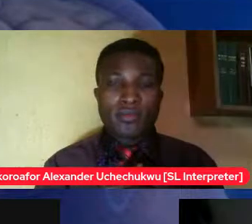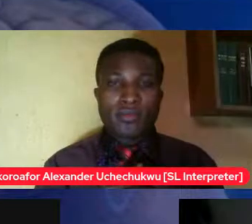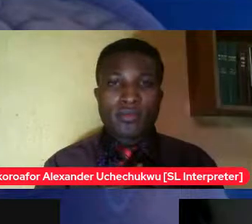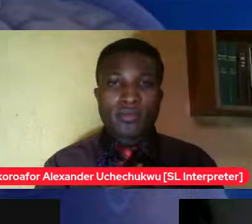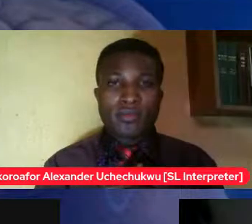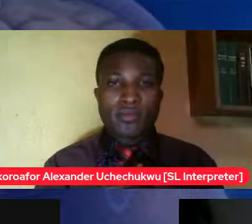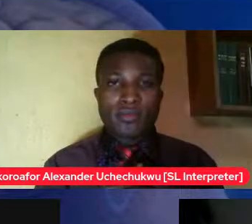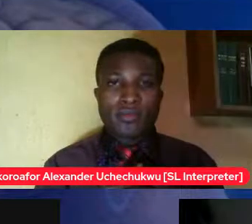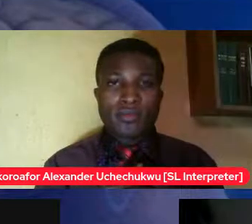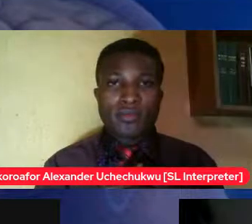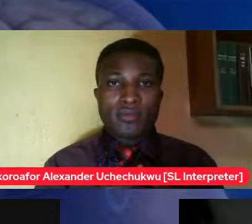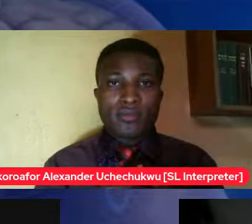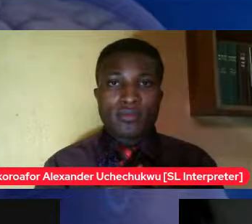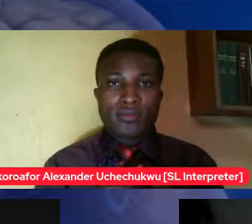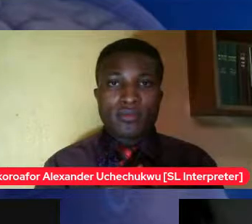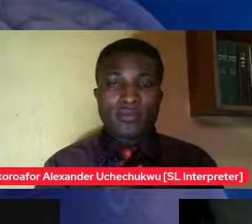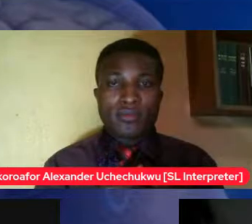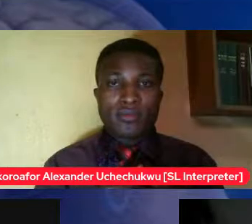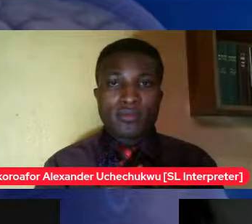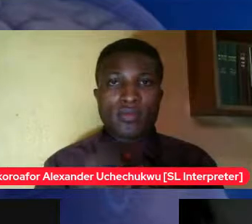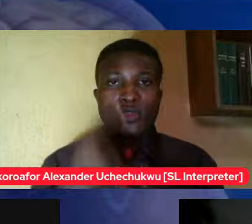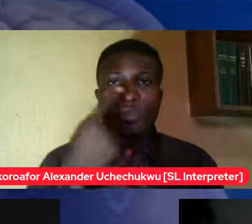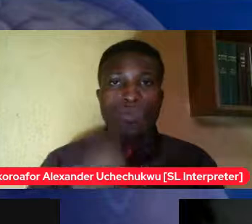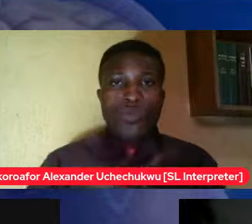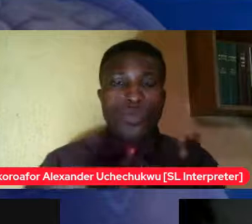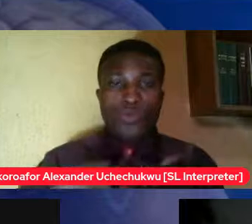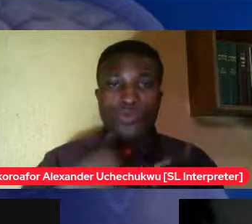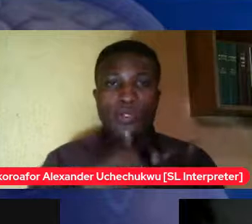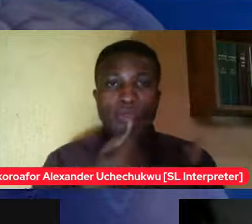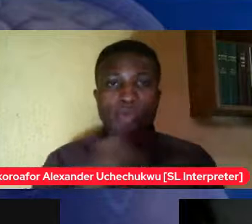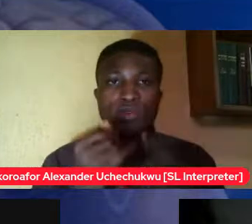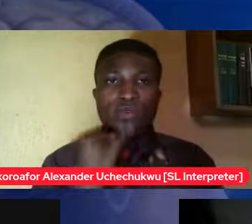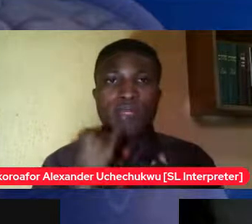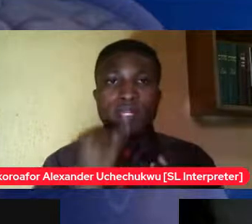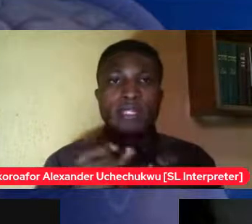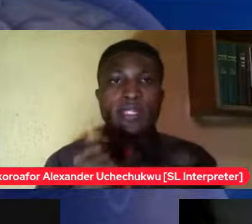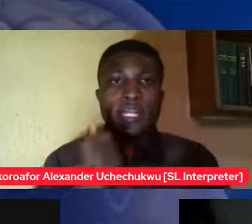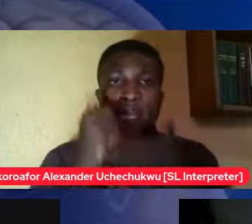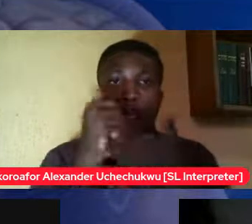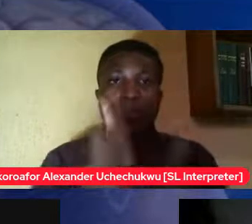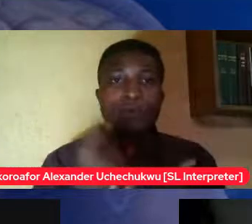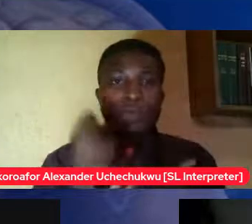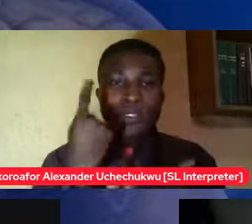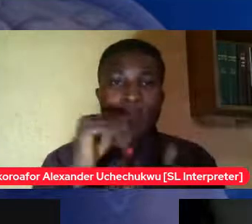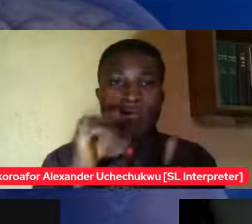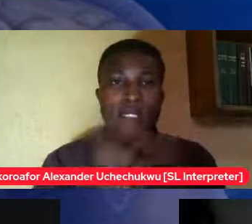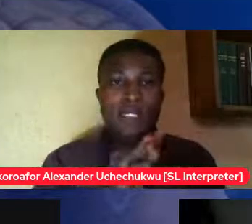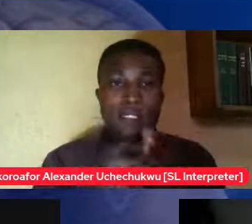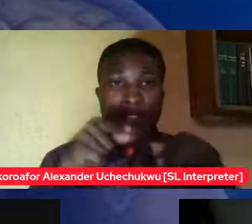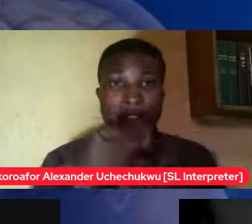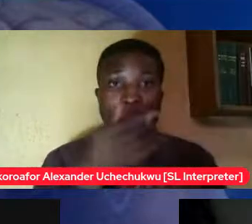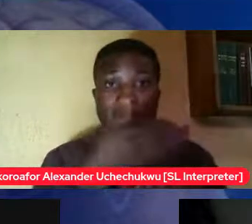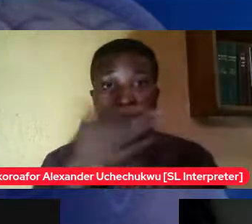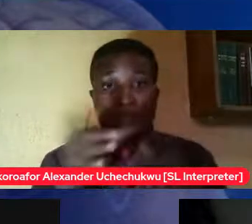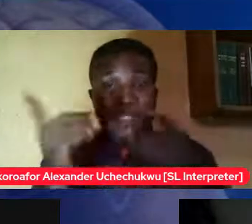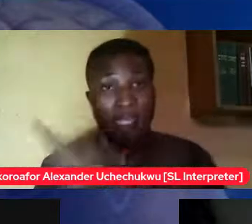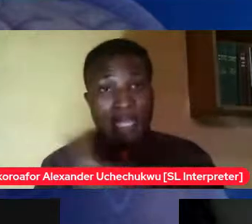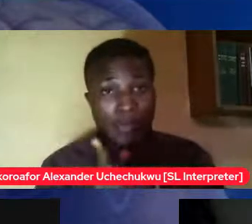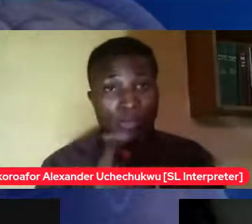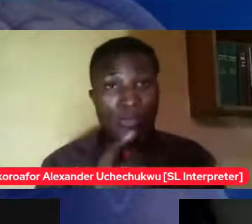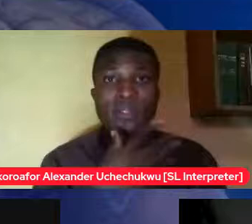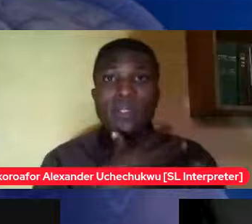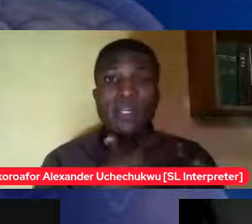yes so what we had done was to help him understand that these things happen to understand that you're going to get your friend we had helped him know that he was going to get